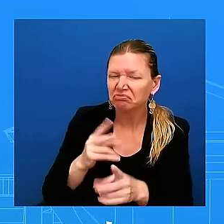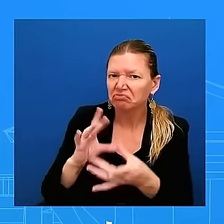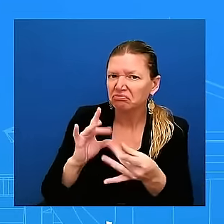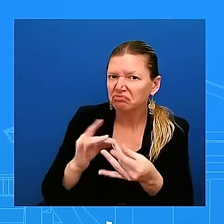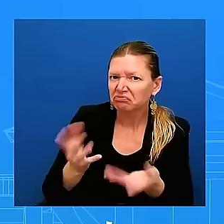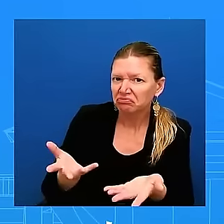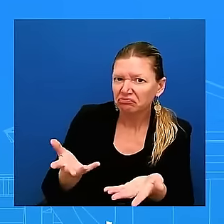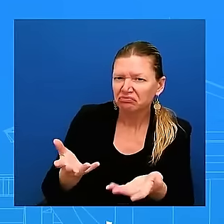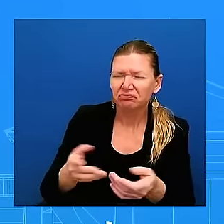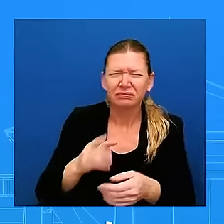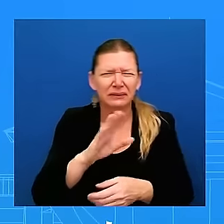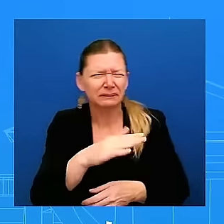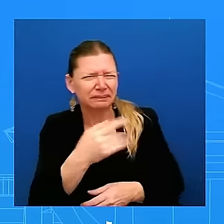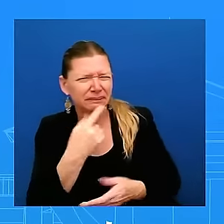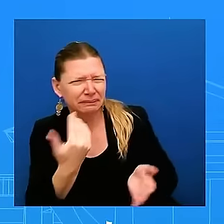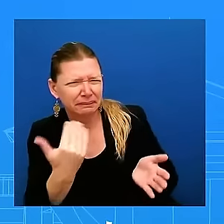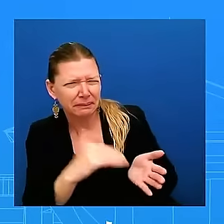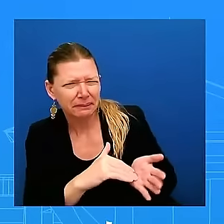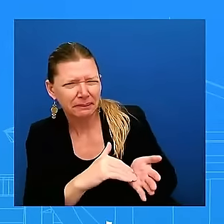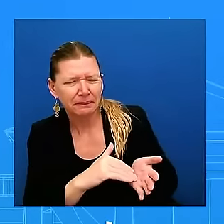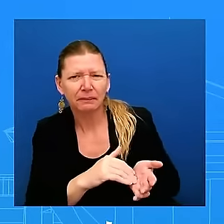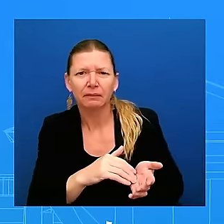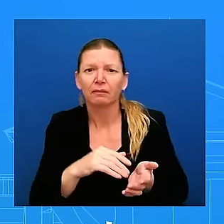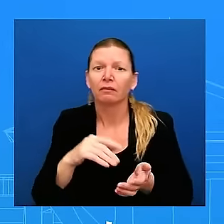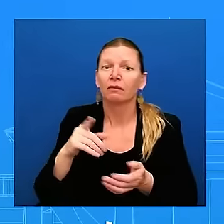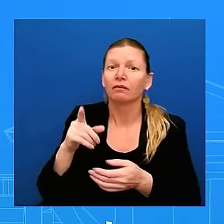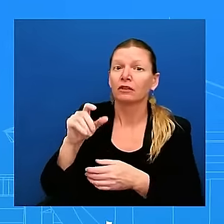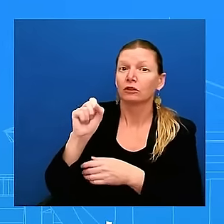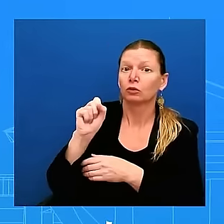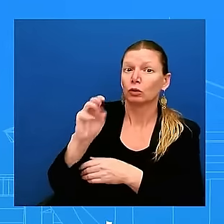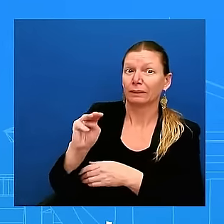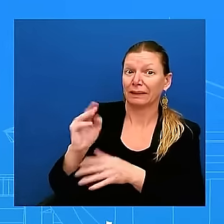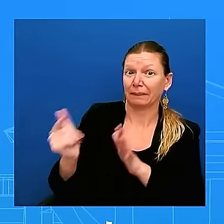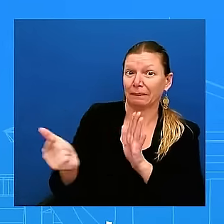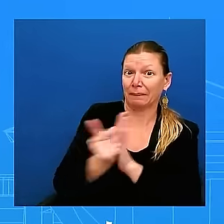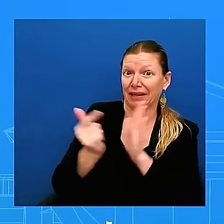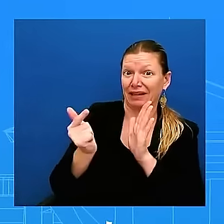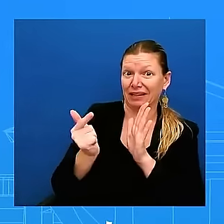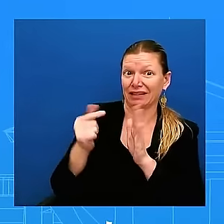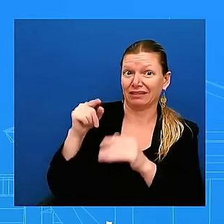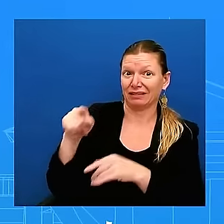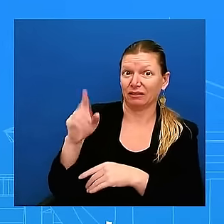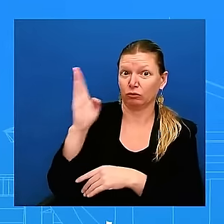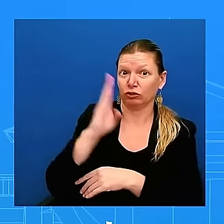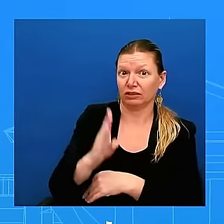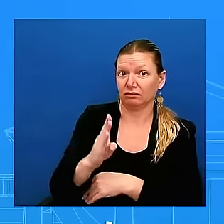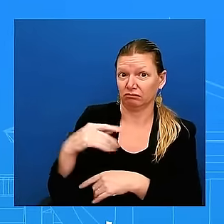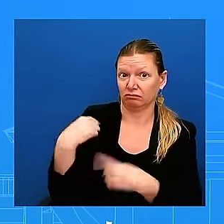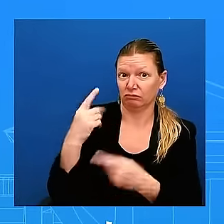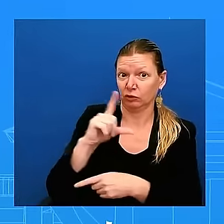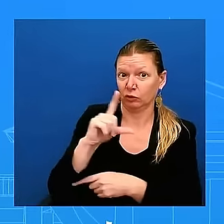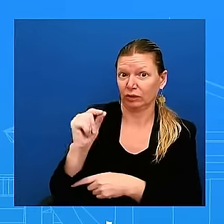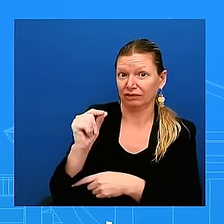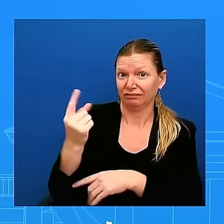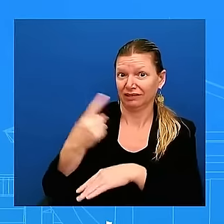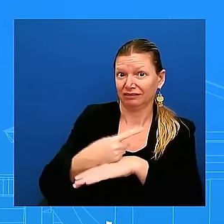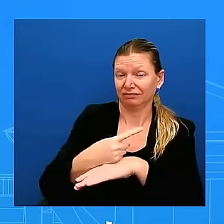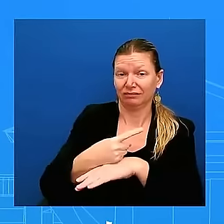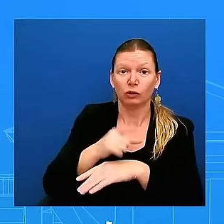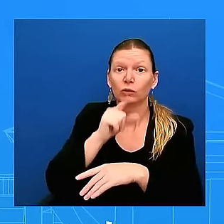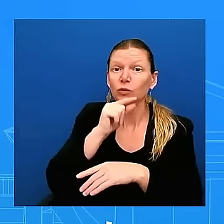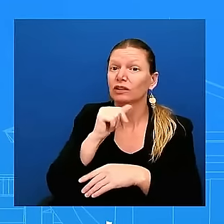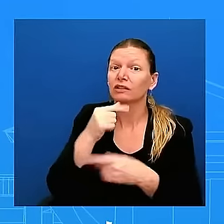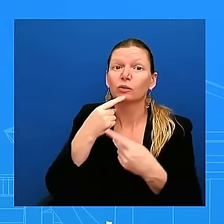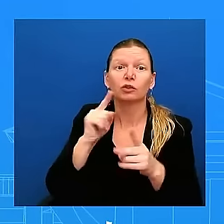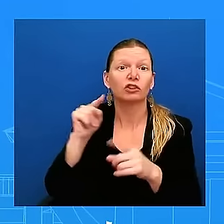anymore was a dispute with a judge from the supreme court and now it's banned for 20 days what is the position of uh the u.s